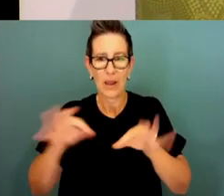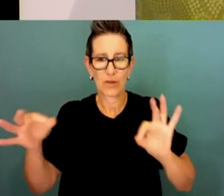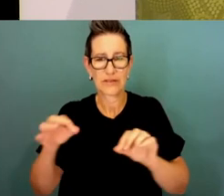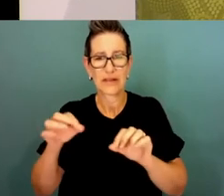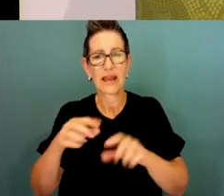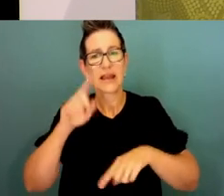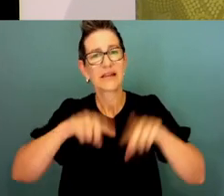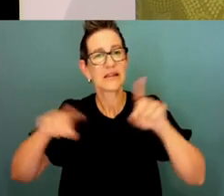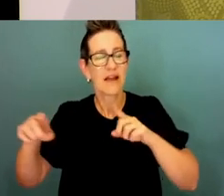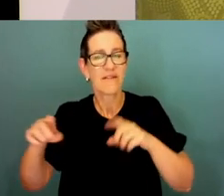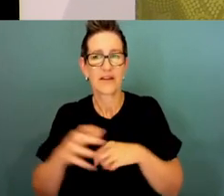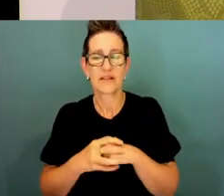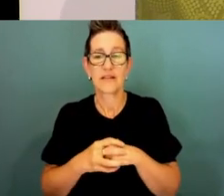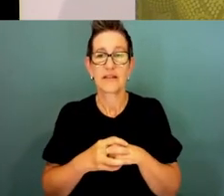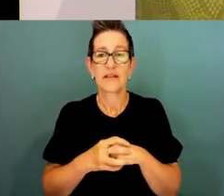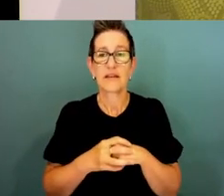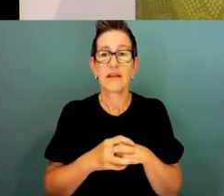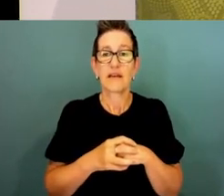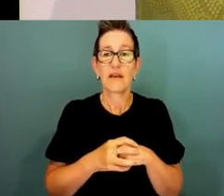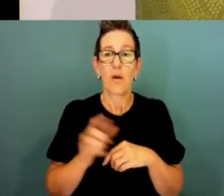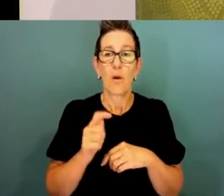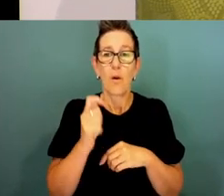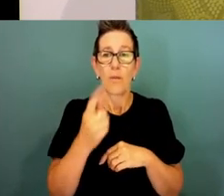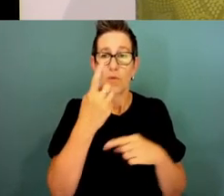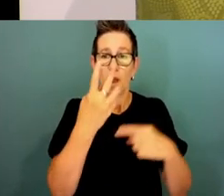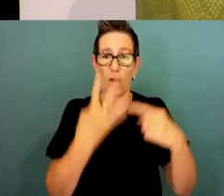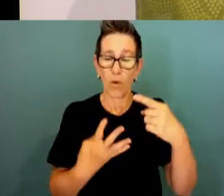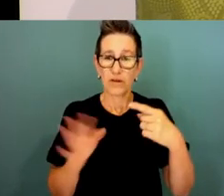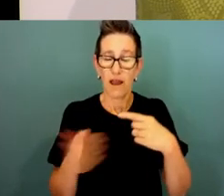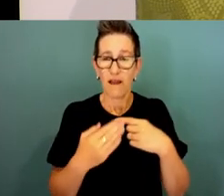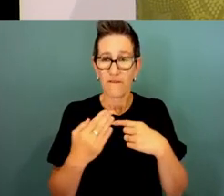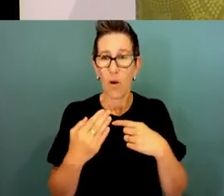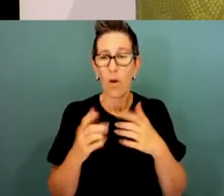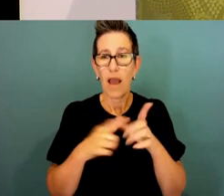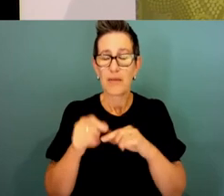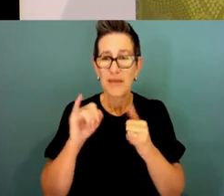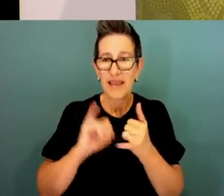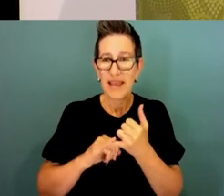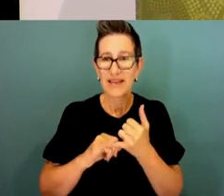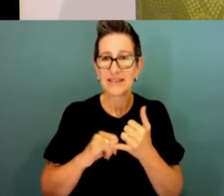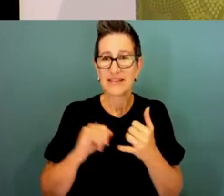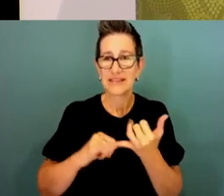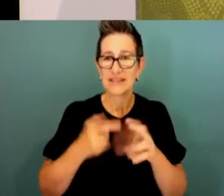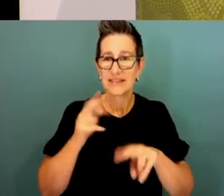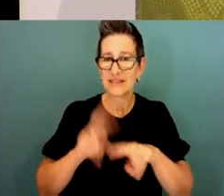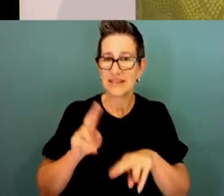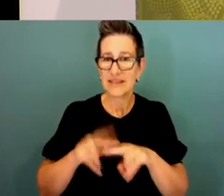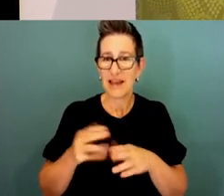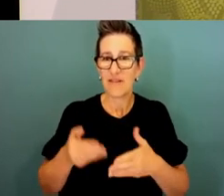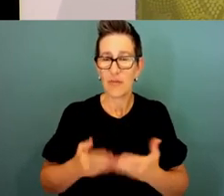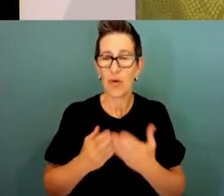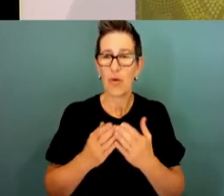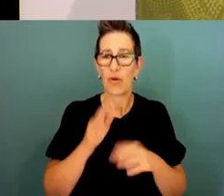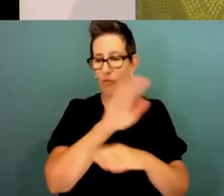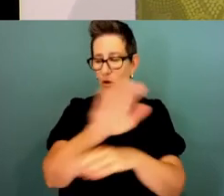APS employees were recorded as being born outside of Australia, with Western Australia, Victoria and New South Wales all having over 25%